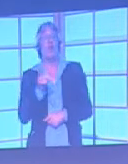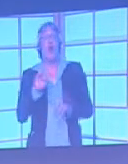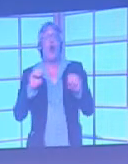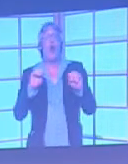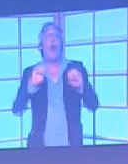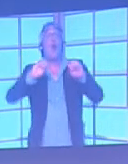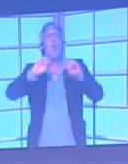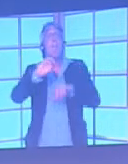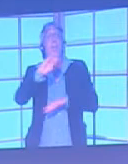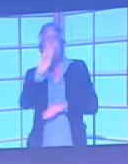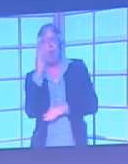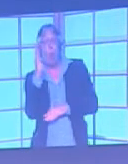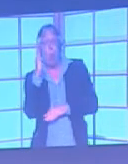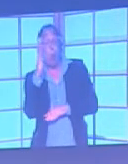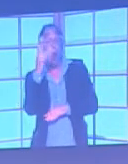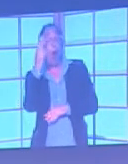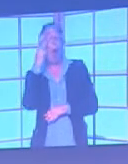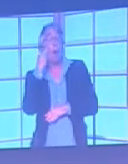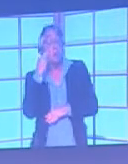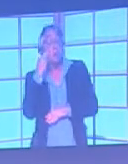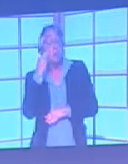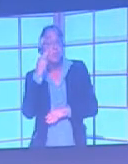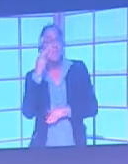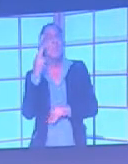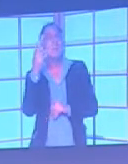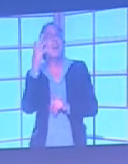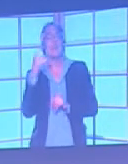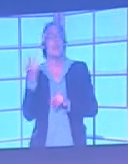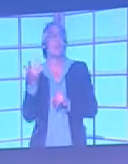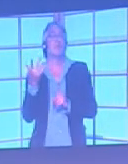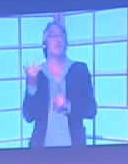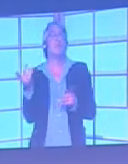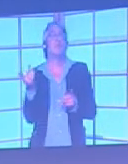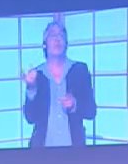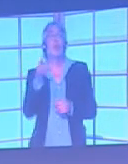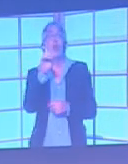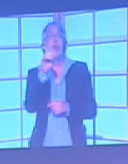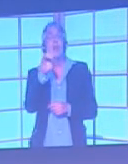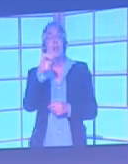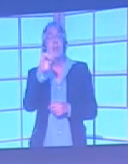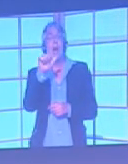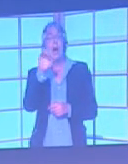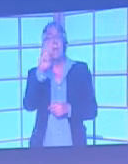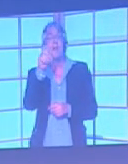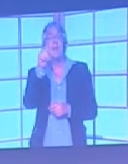loss is the side effect of some common diseases like diabetes, so it does crop up.